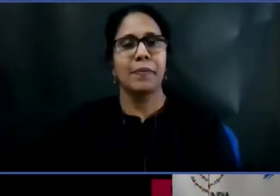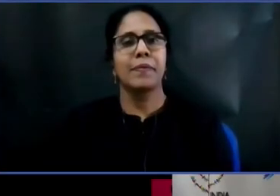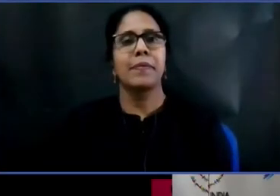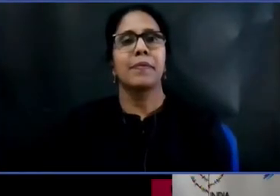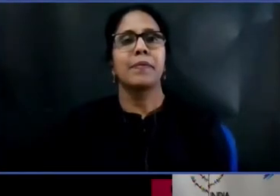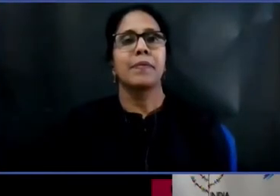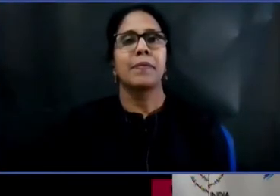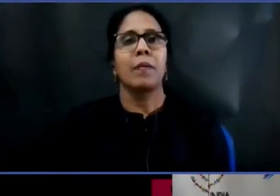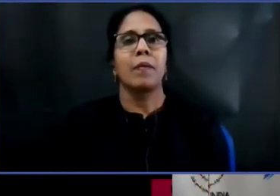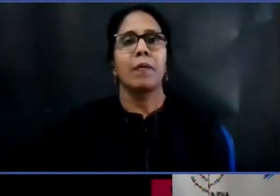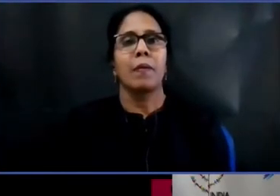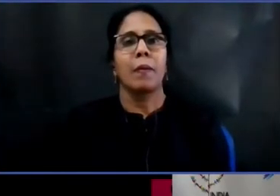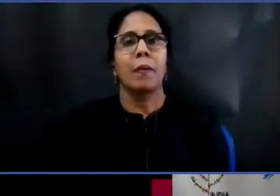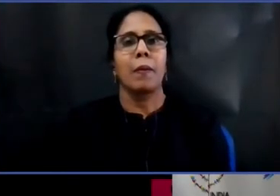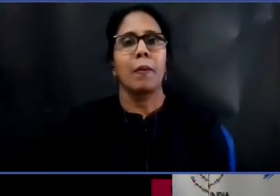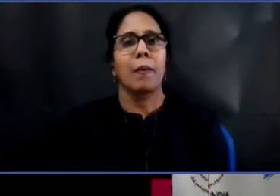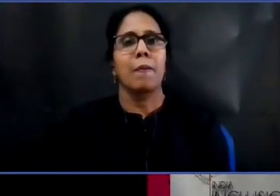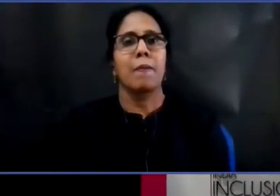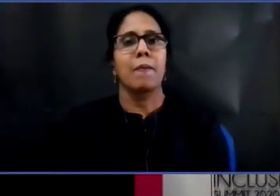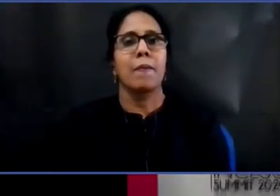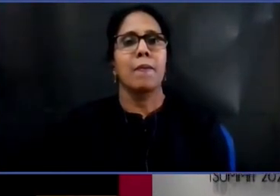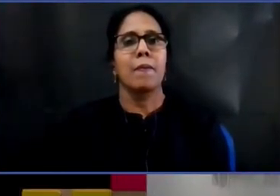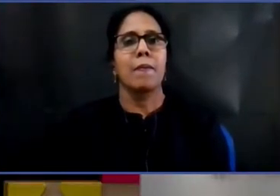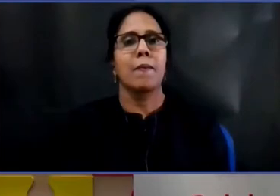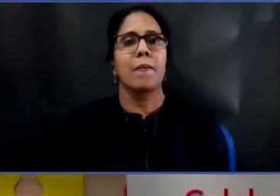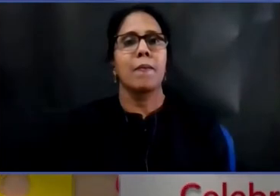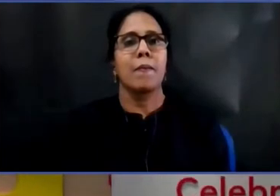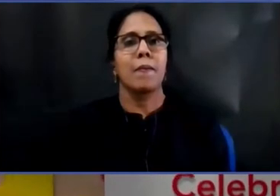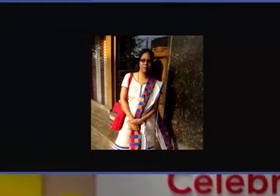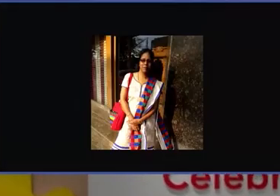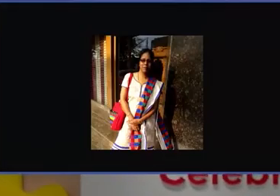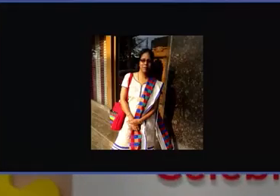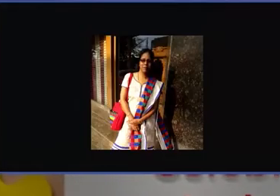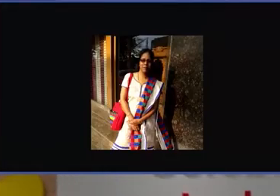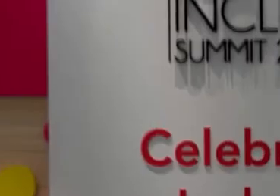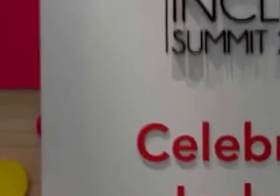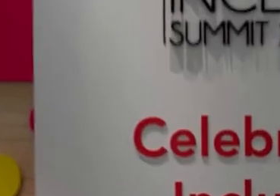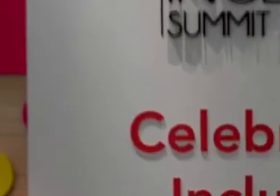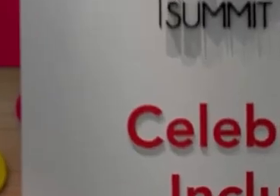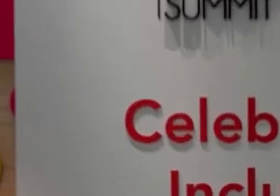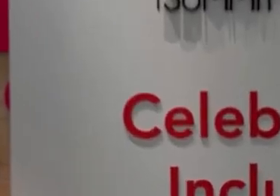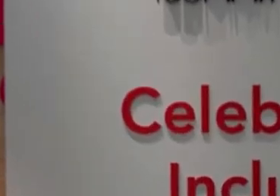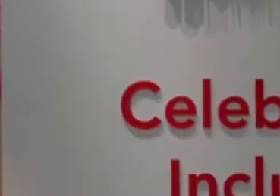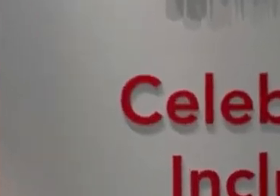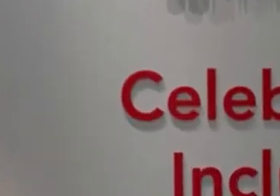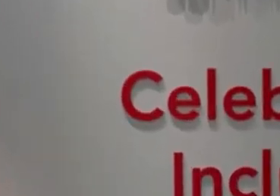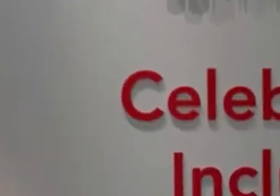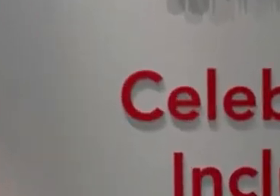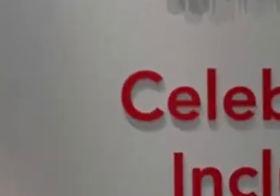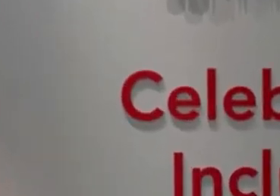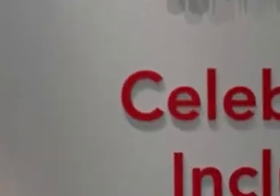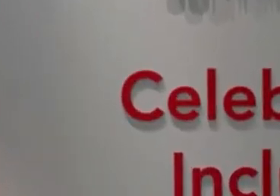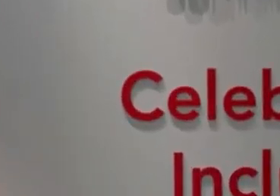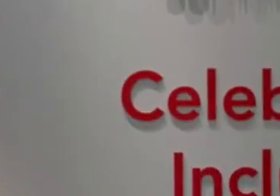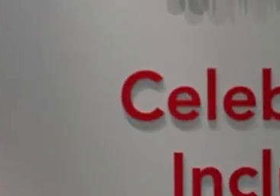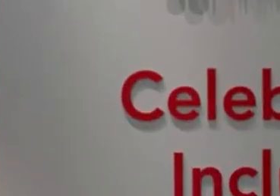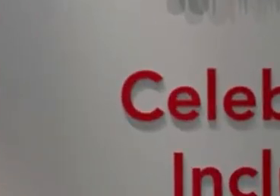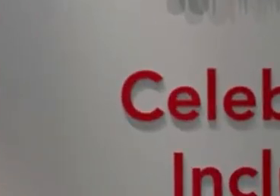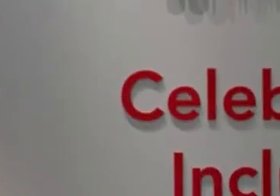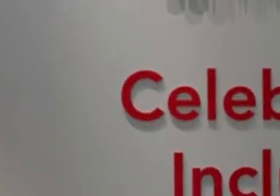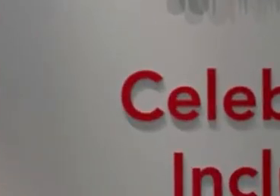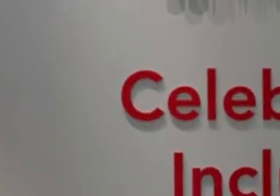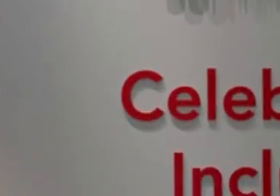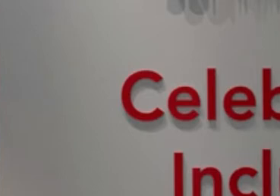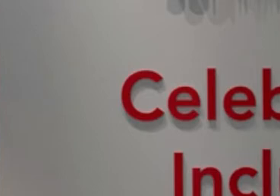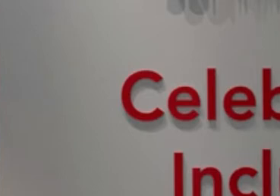Hello everyone. It's a great honor to be with you here for the India Inclusion Summit. I've been looking forward to this and it's a great joy for me to be with you.